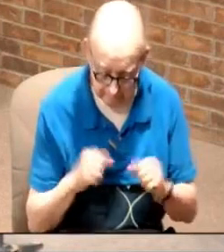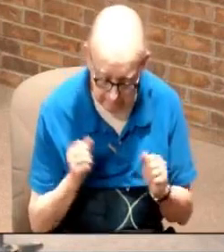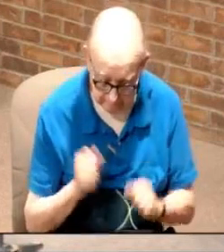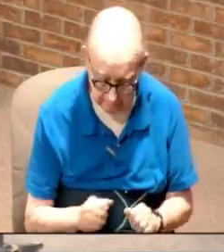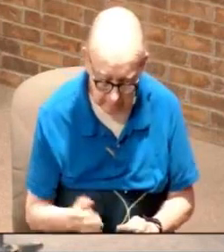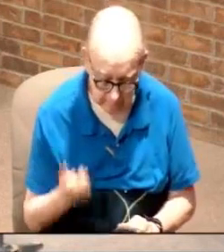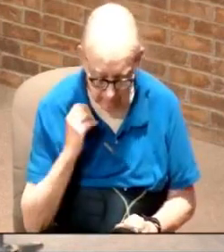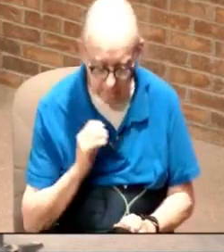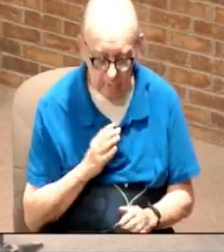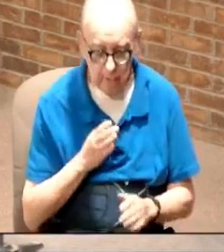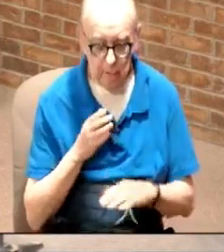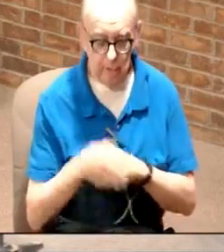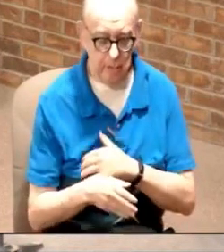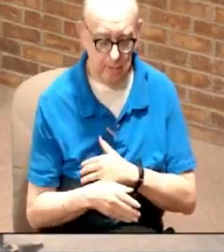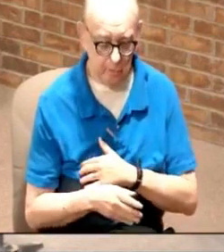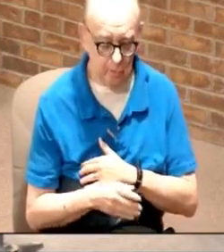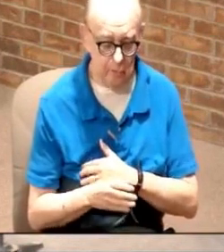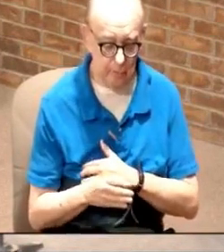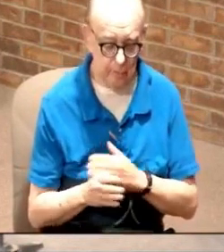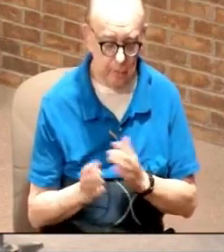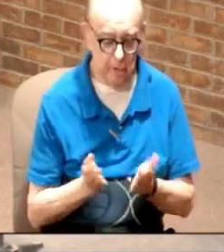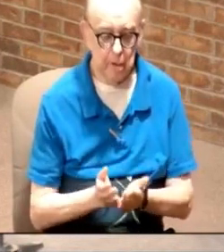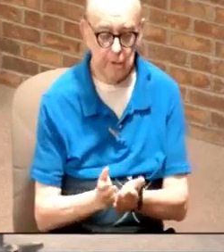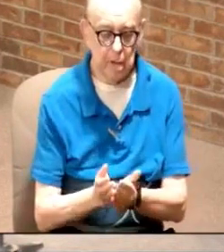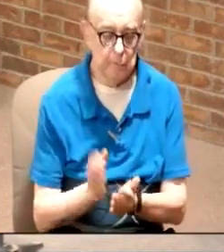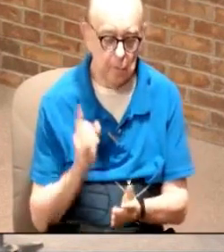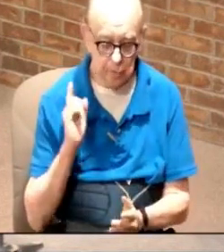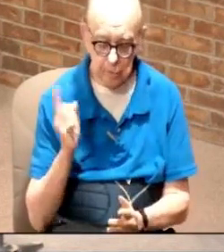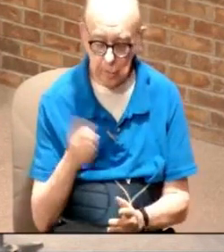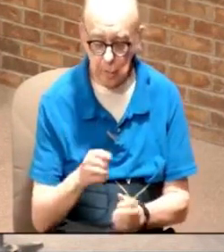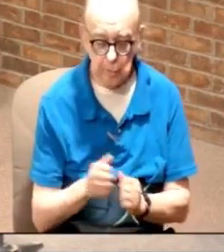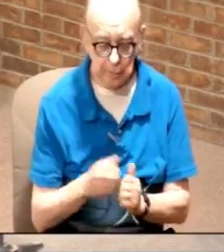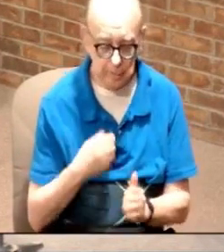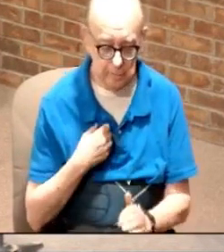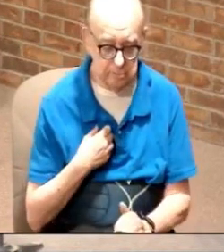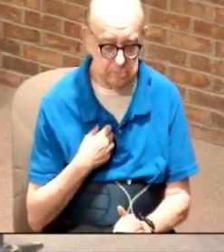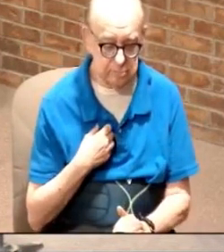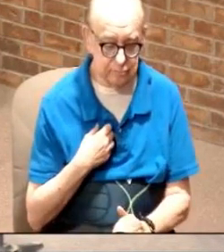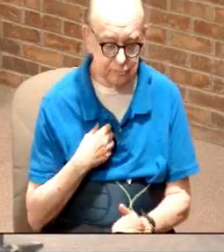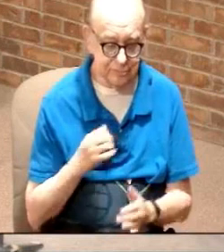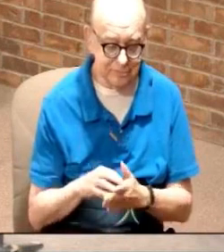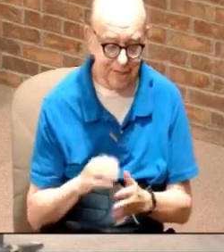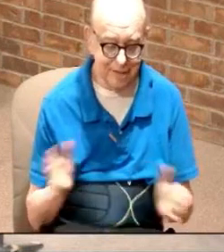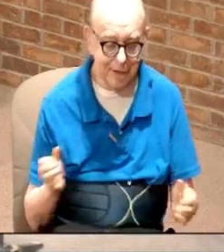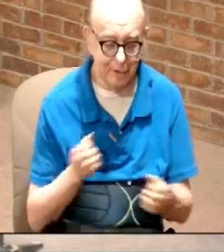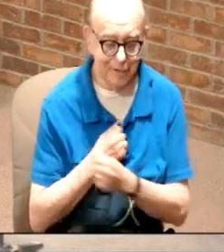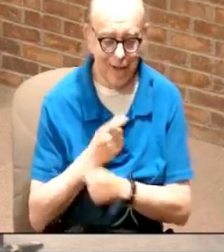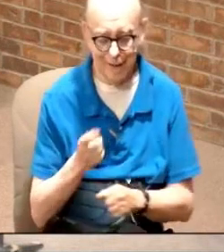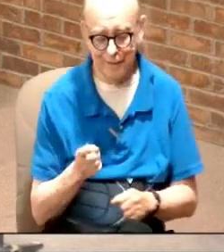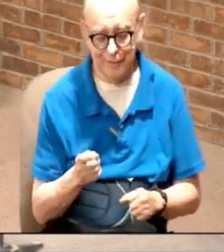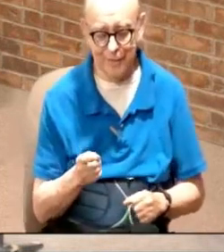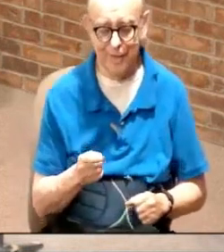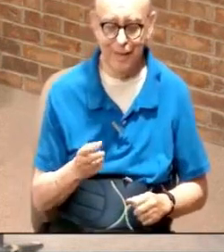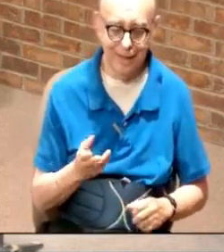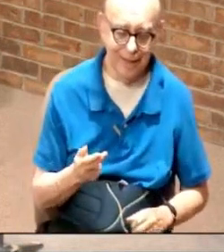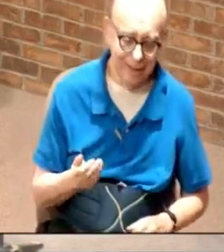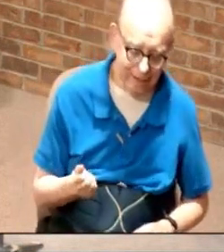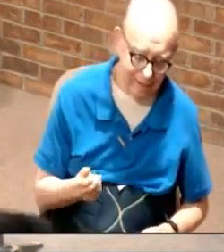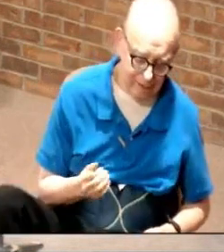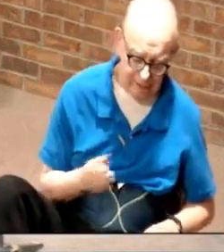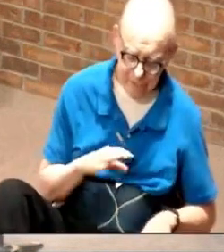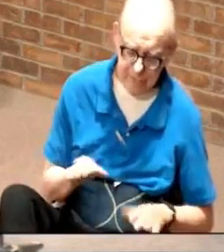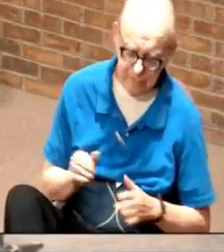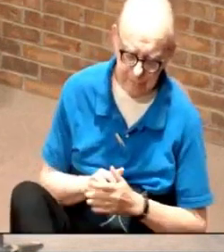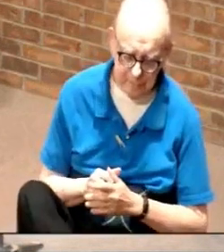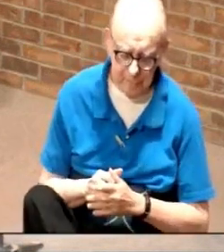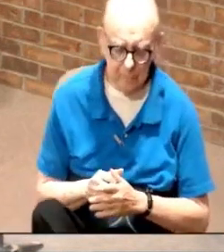And if I go over, you will go over with me. I guarantee you. That's how much I love you. We'll go together. And I